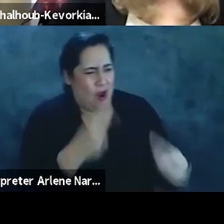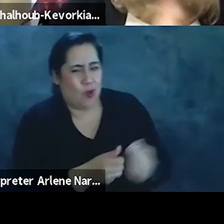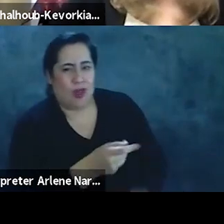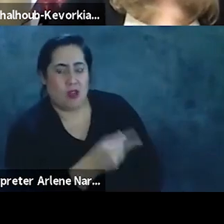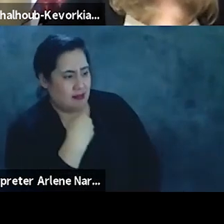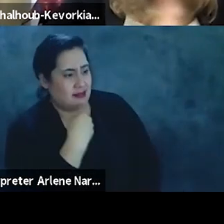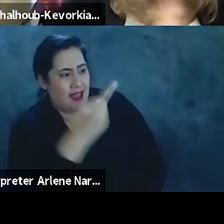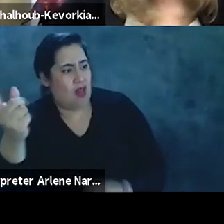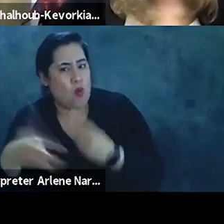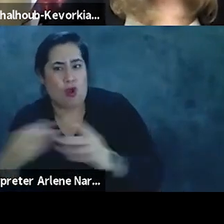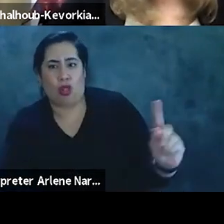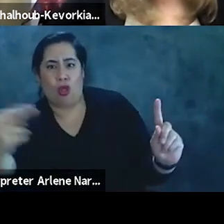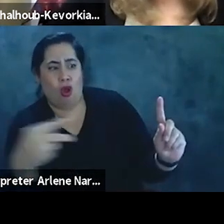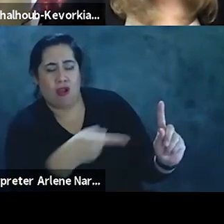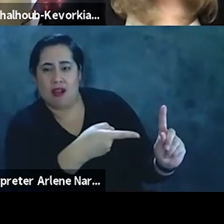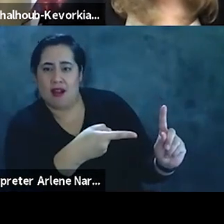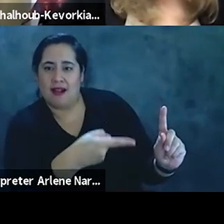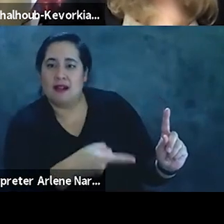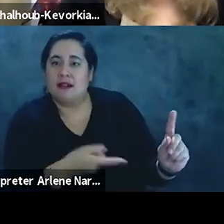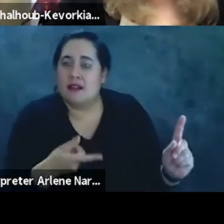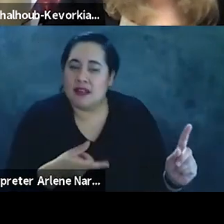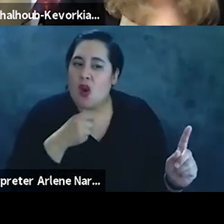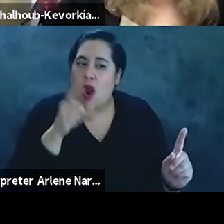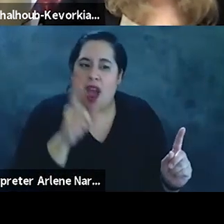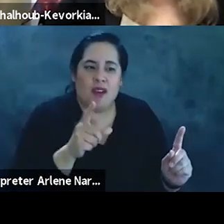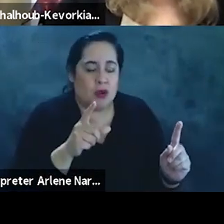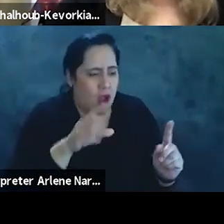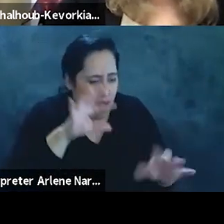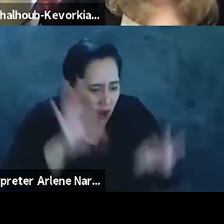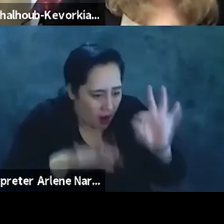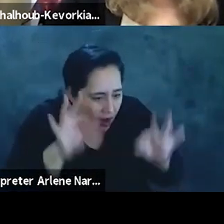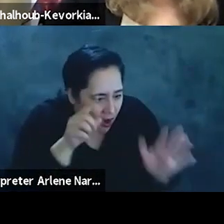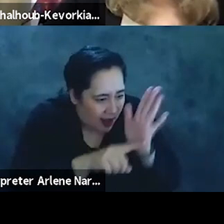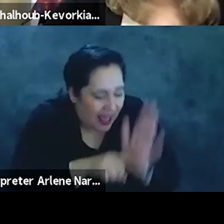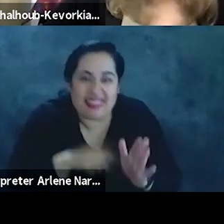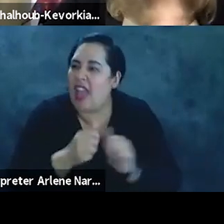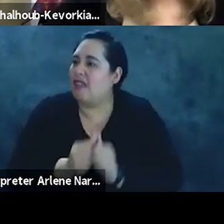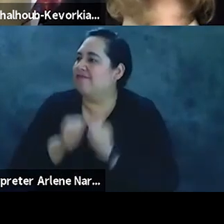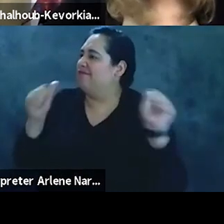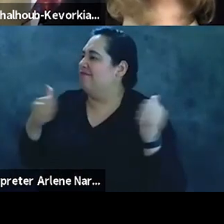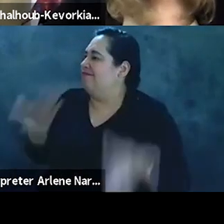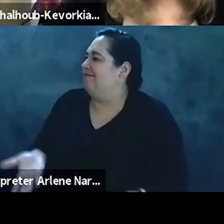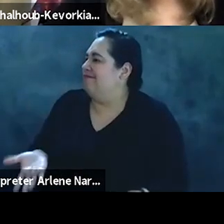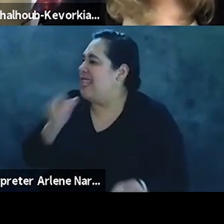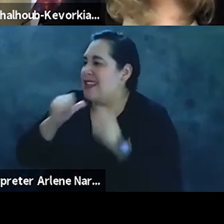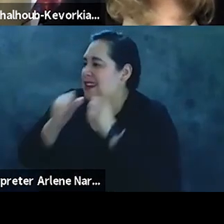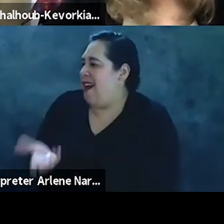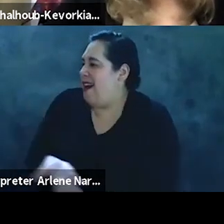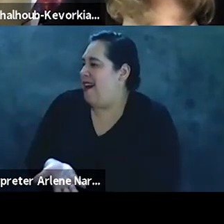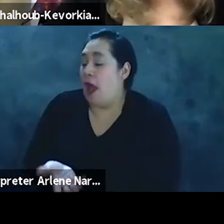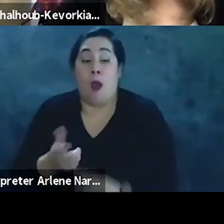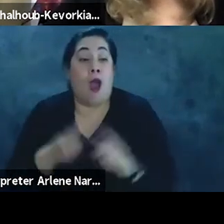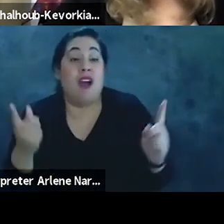you could just tell the world, look, they are, it's not that you have to kind of peel off the layers, they're throwing off the layers of denial. As far as I'm concerned,